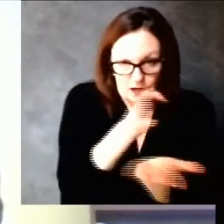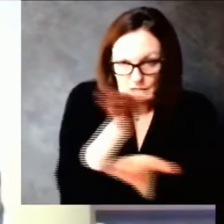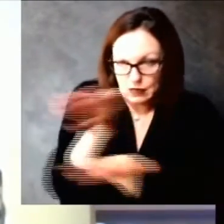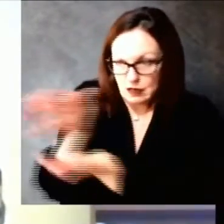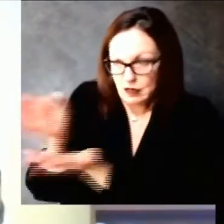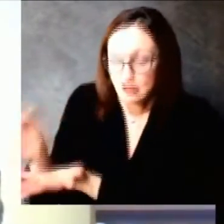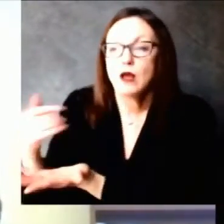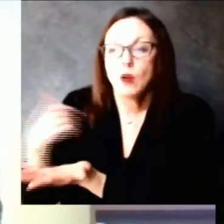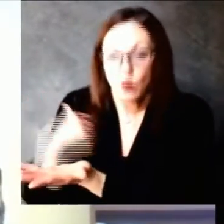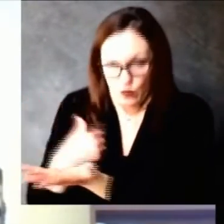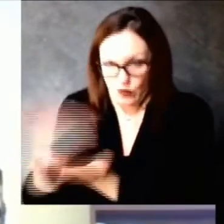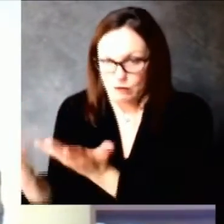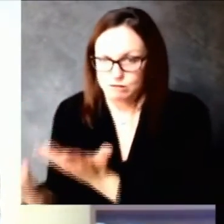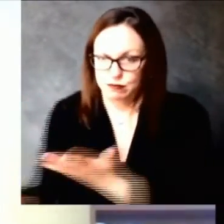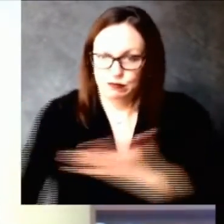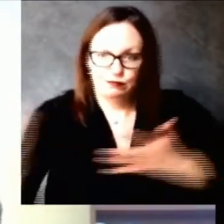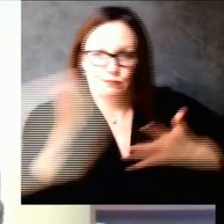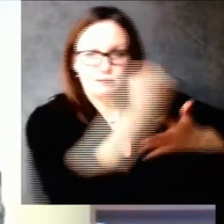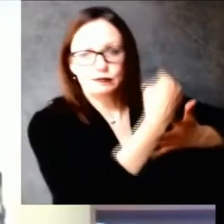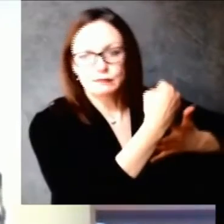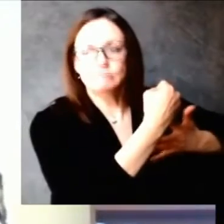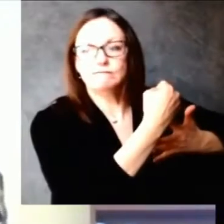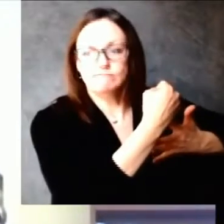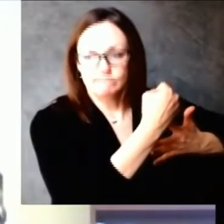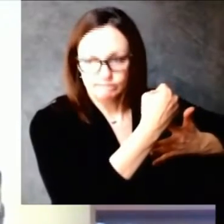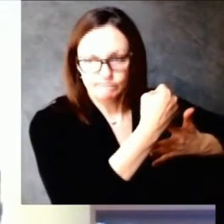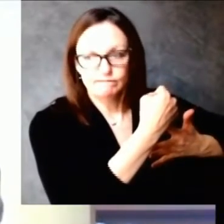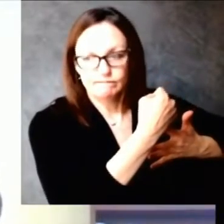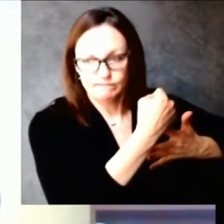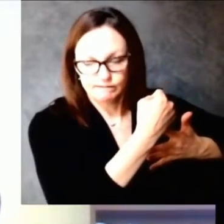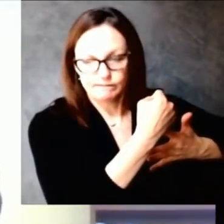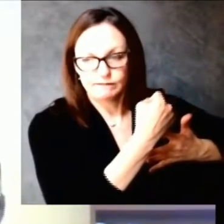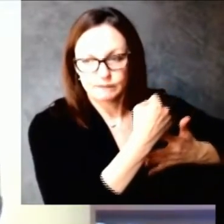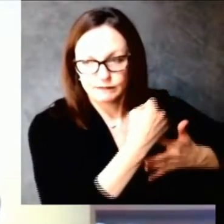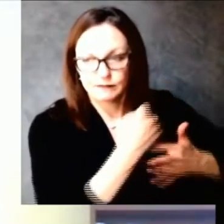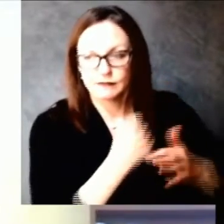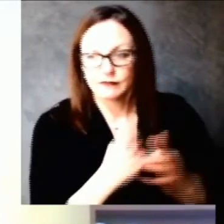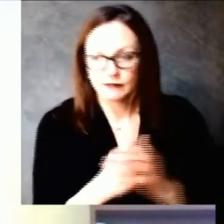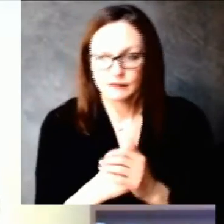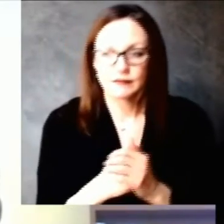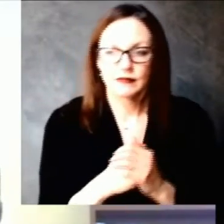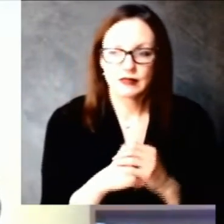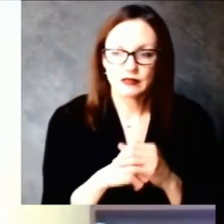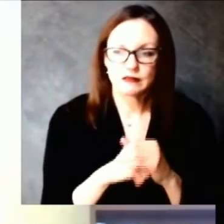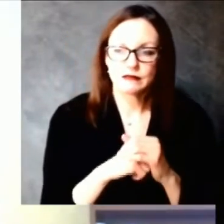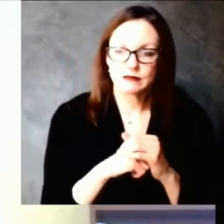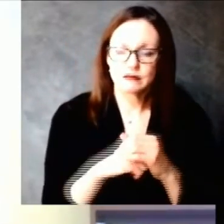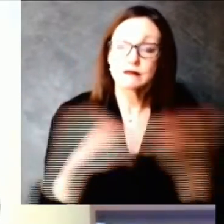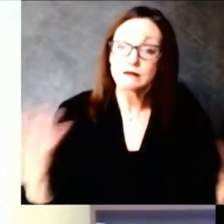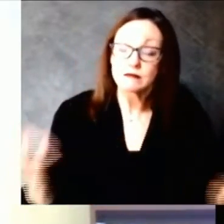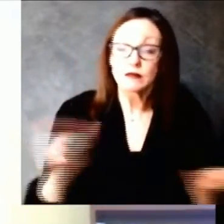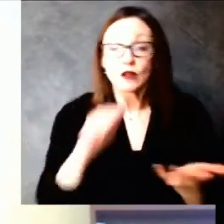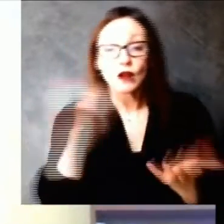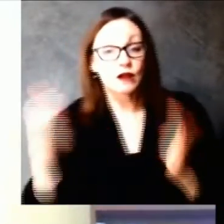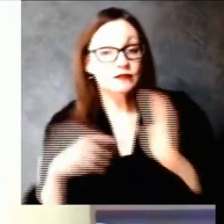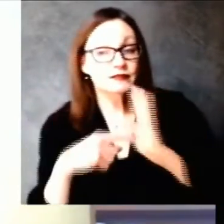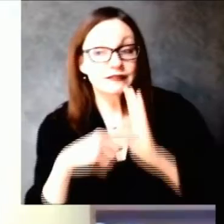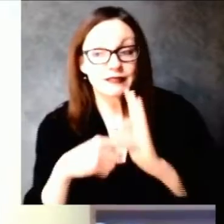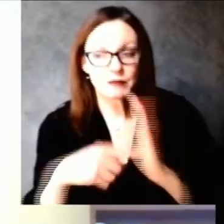also serve a largely minority population in the inner city and so